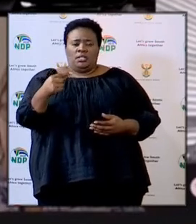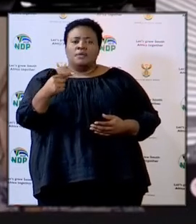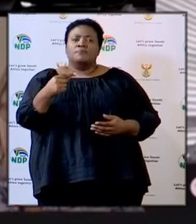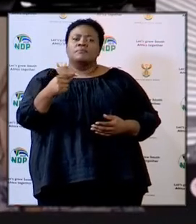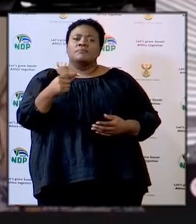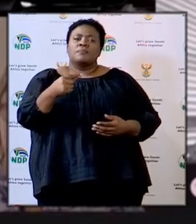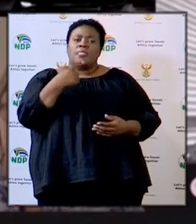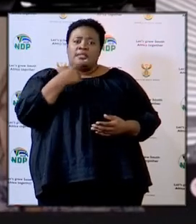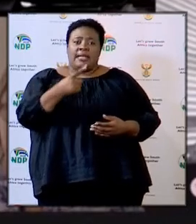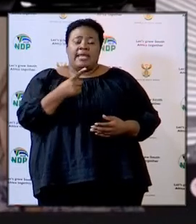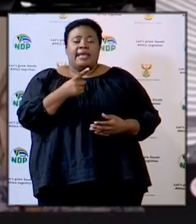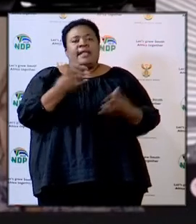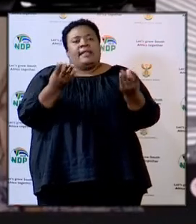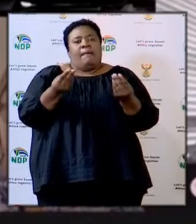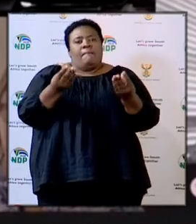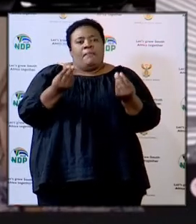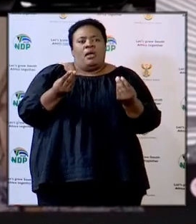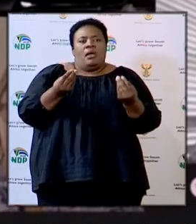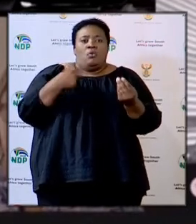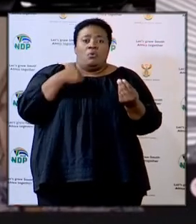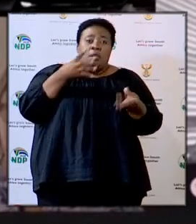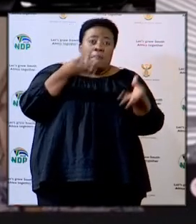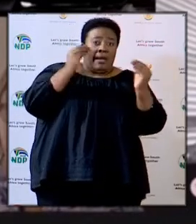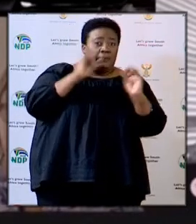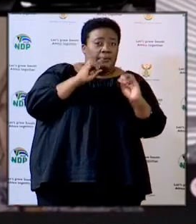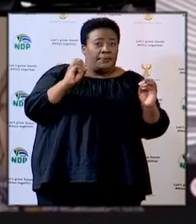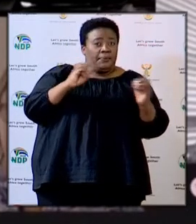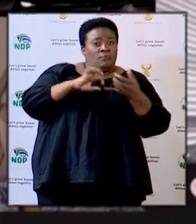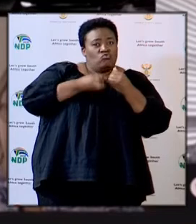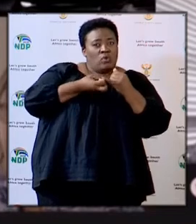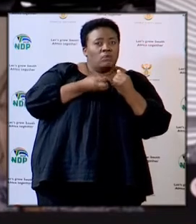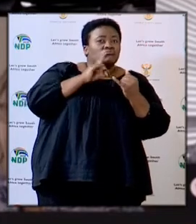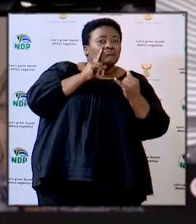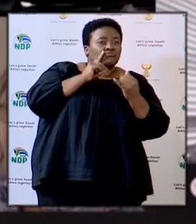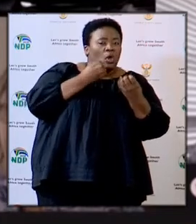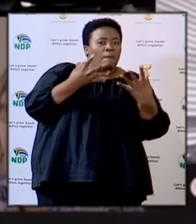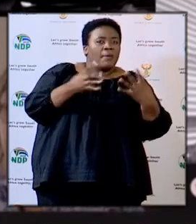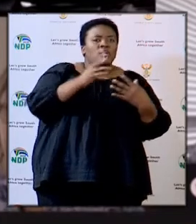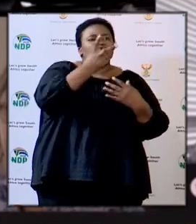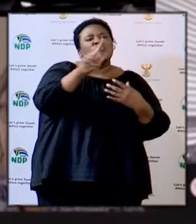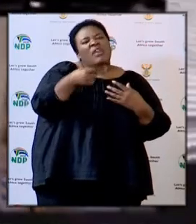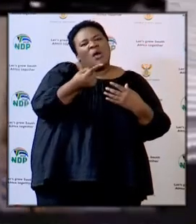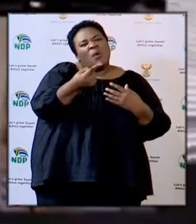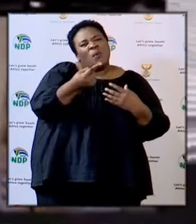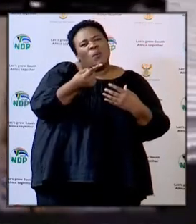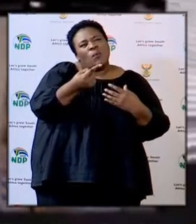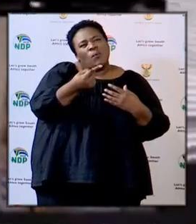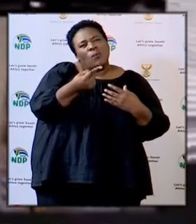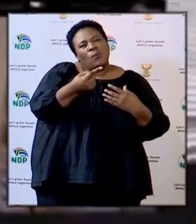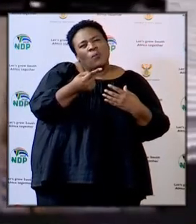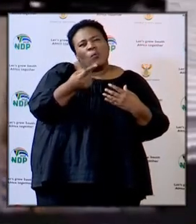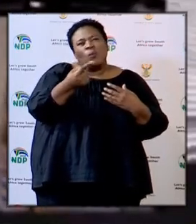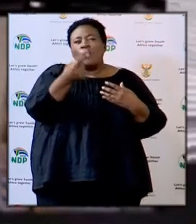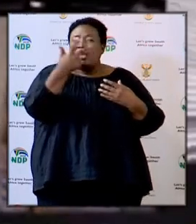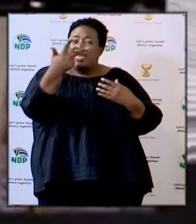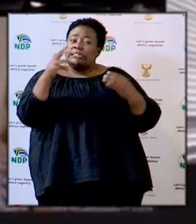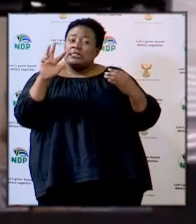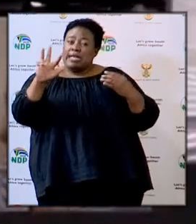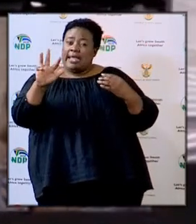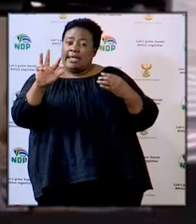numbers that we cannot capture we just want to clarify that we've got 2,000 2